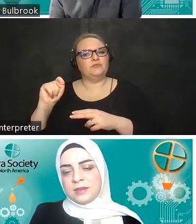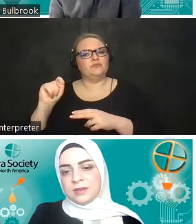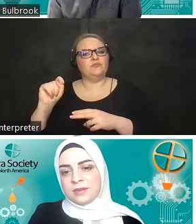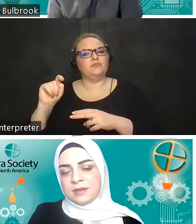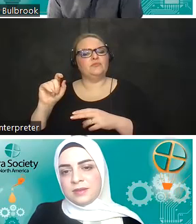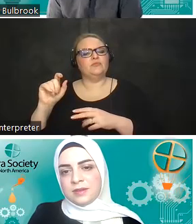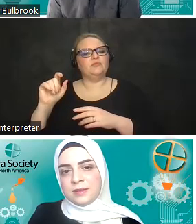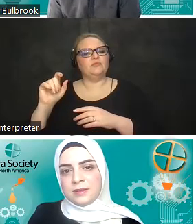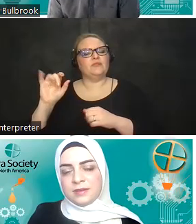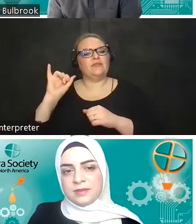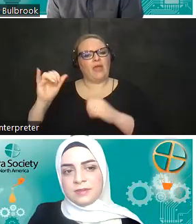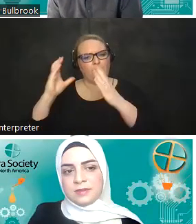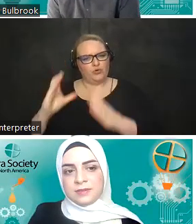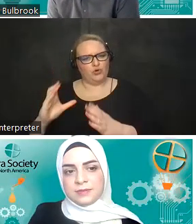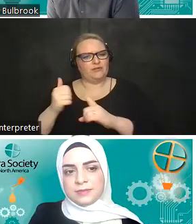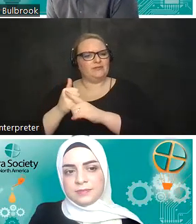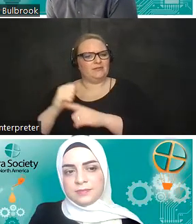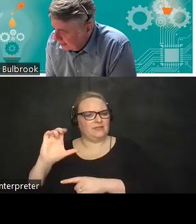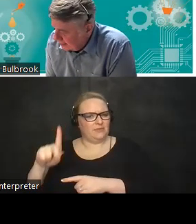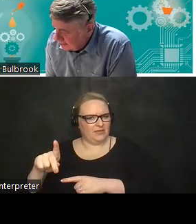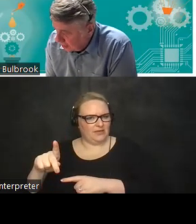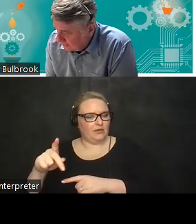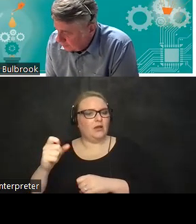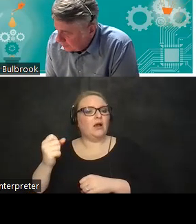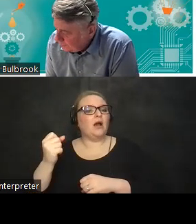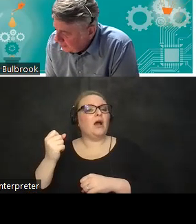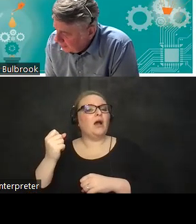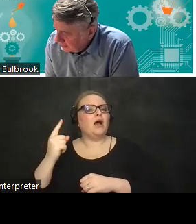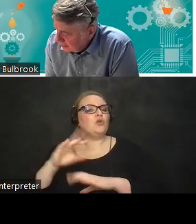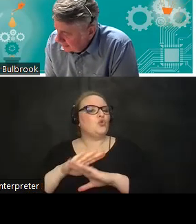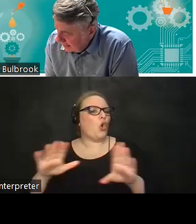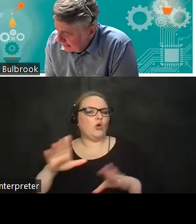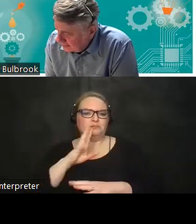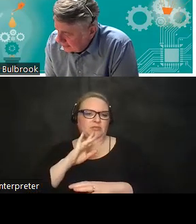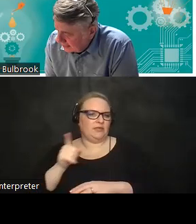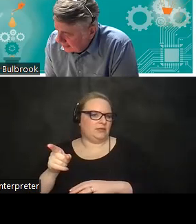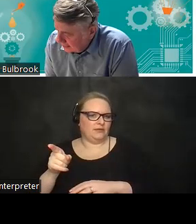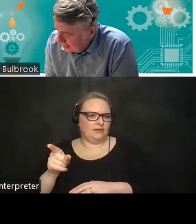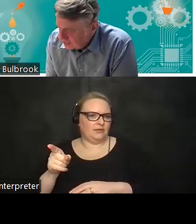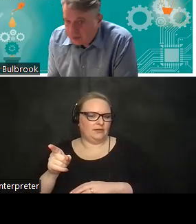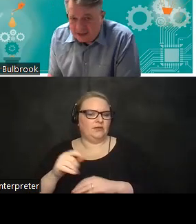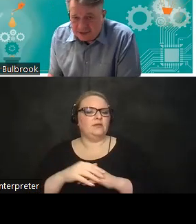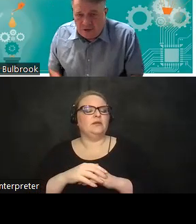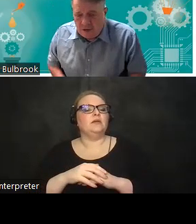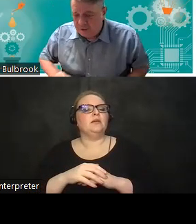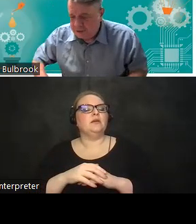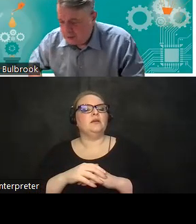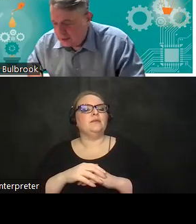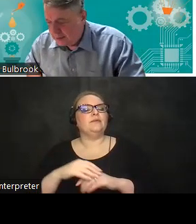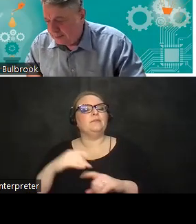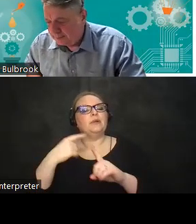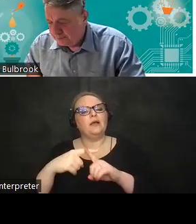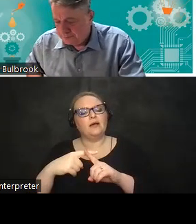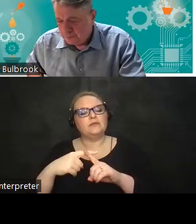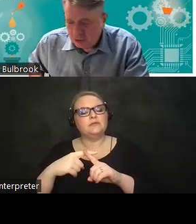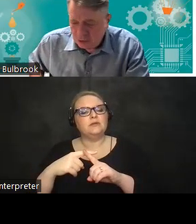person uh with cerebral palsy in this case uh he's non-verbal and uh also has all all the